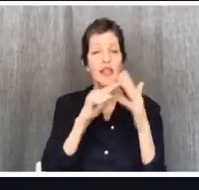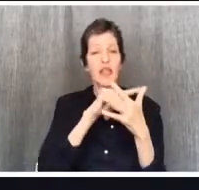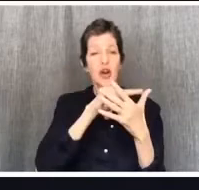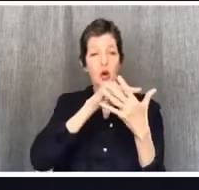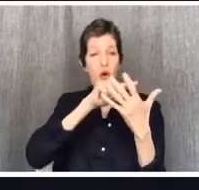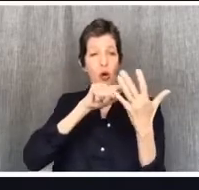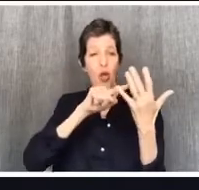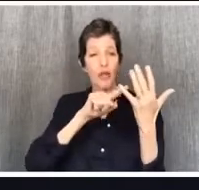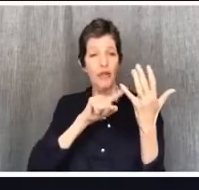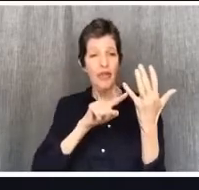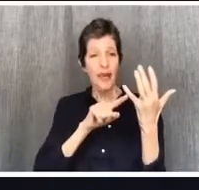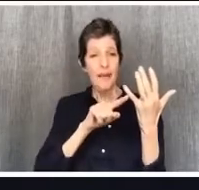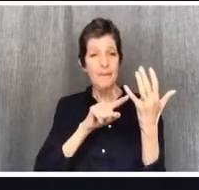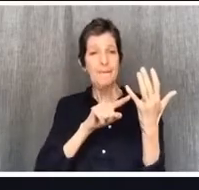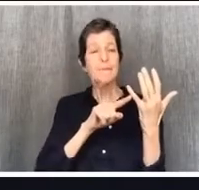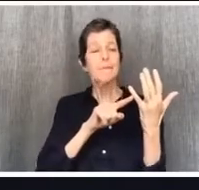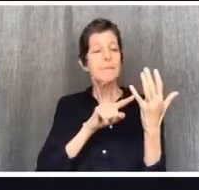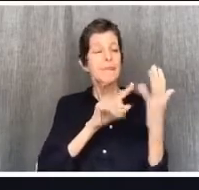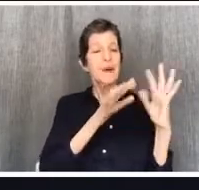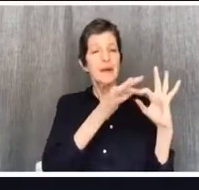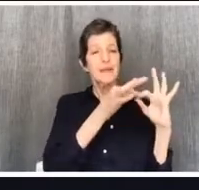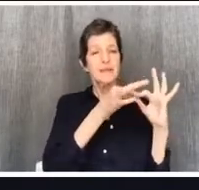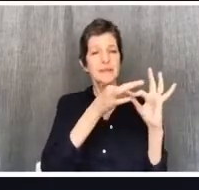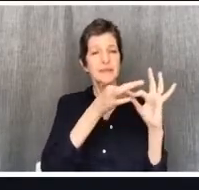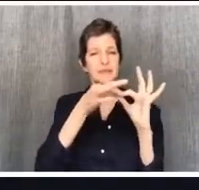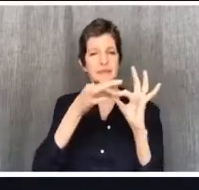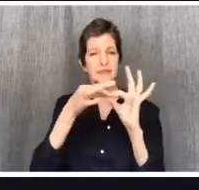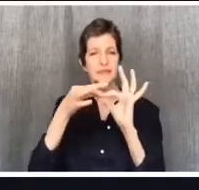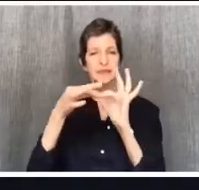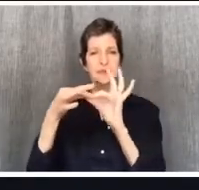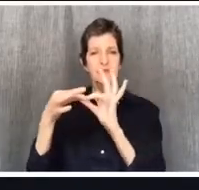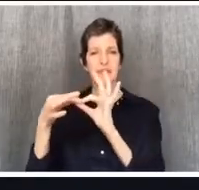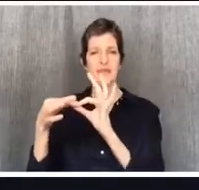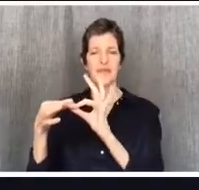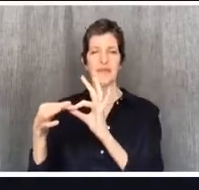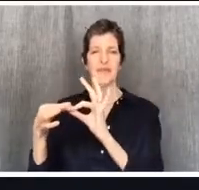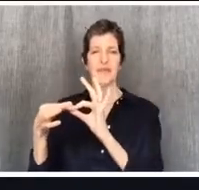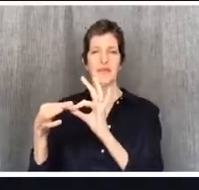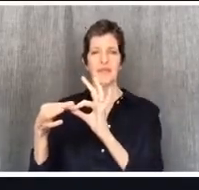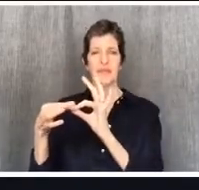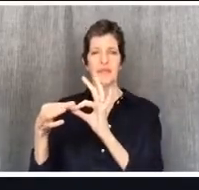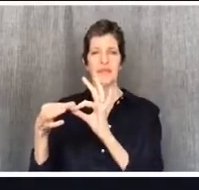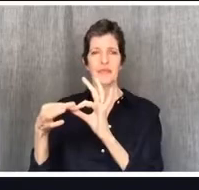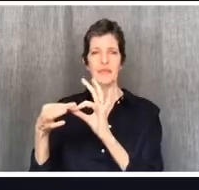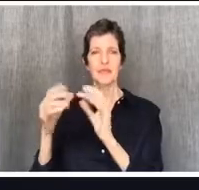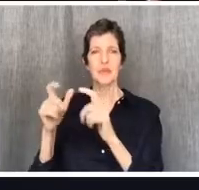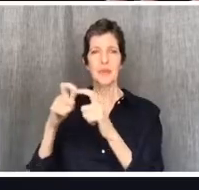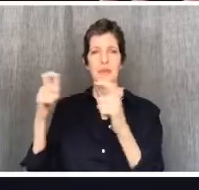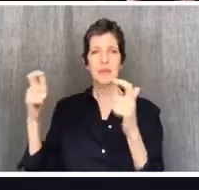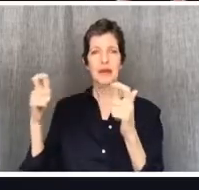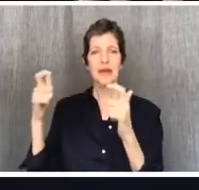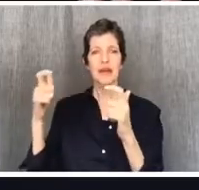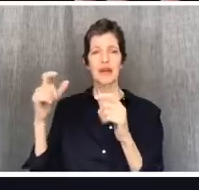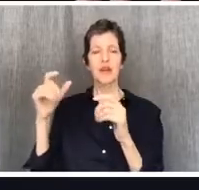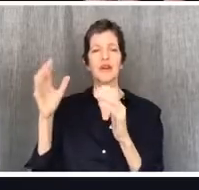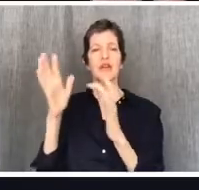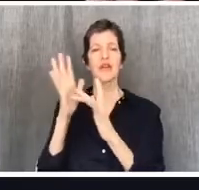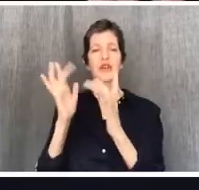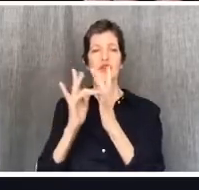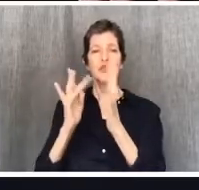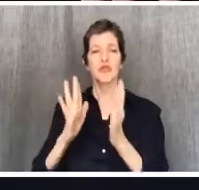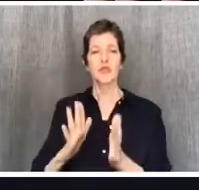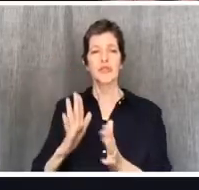up to the greatest and largest foundational ideas in Christianity. He's going to talk about how people in their daily